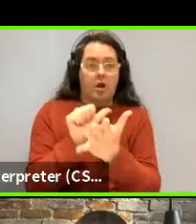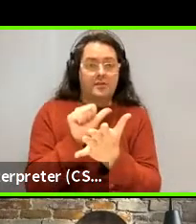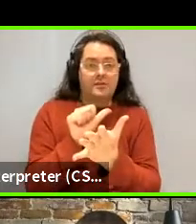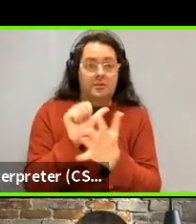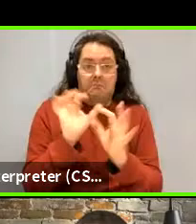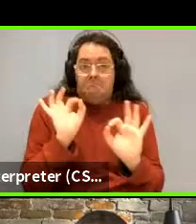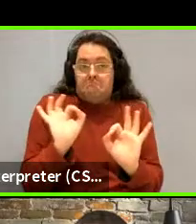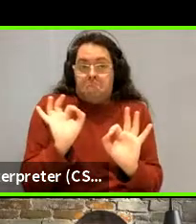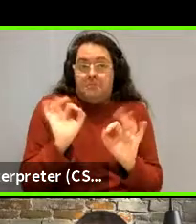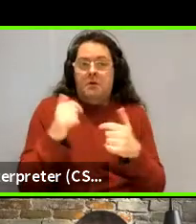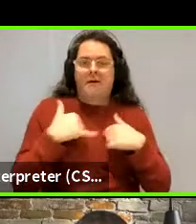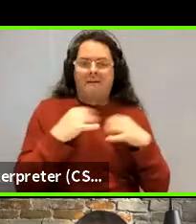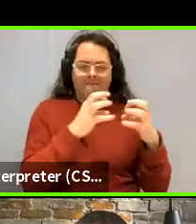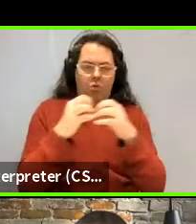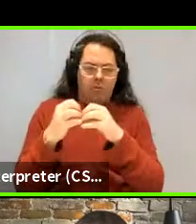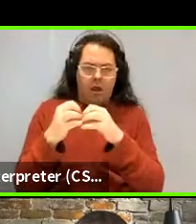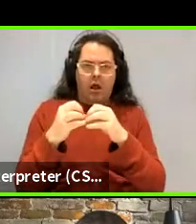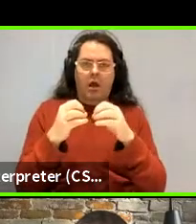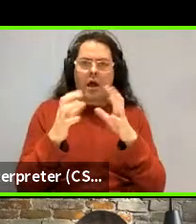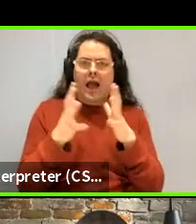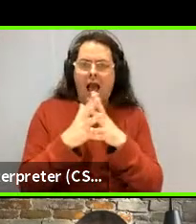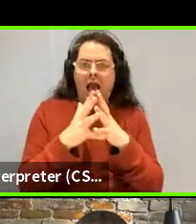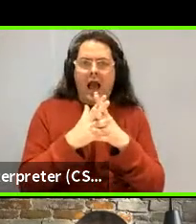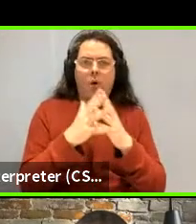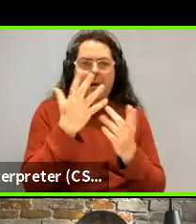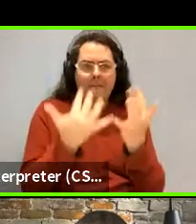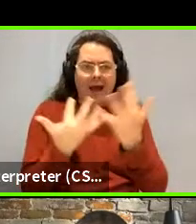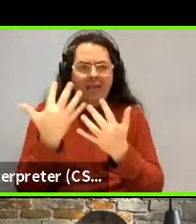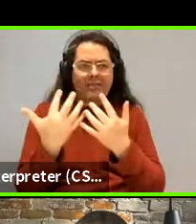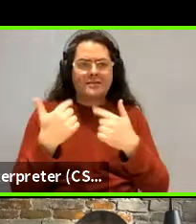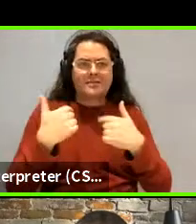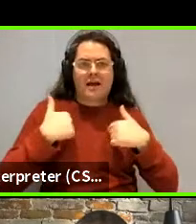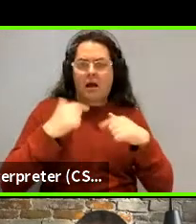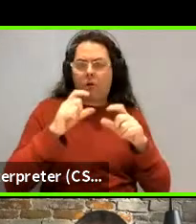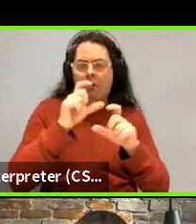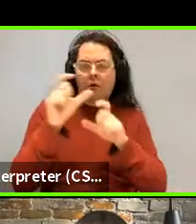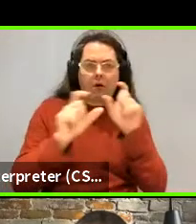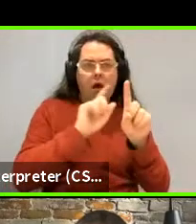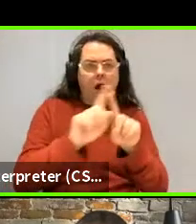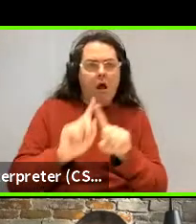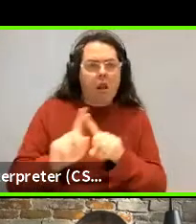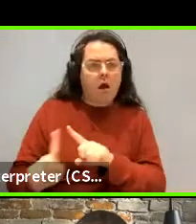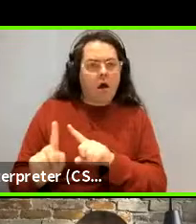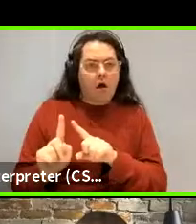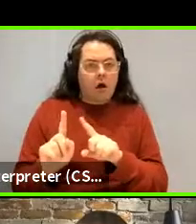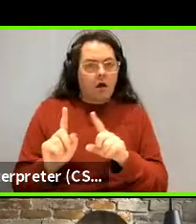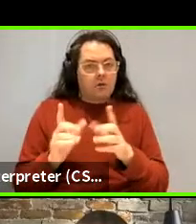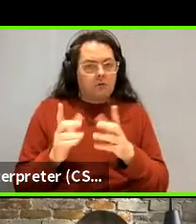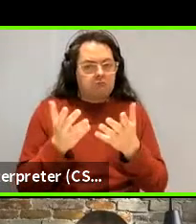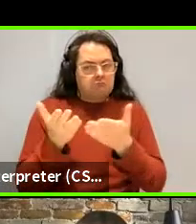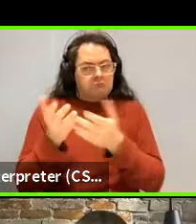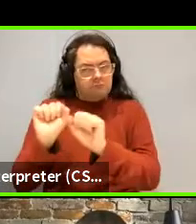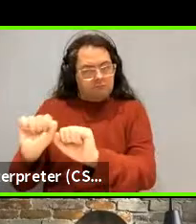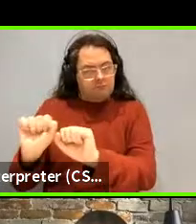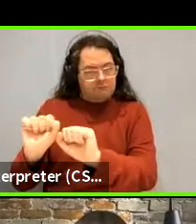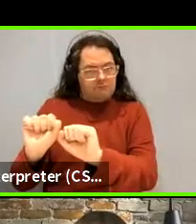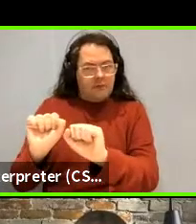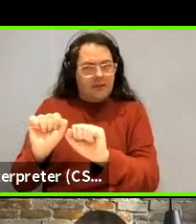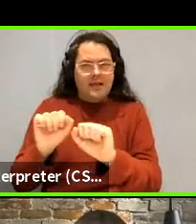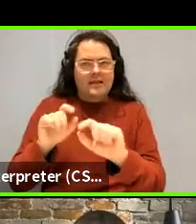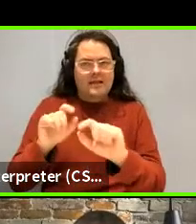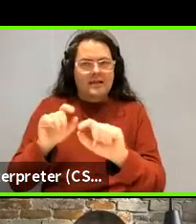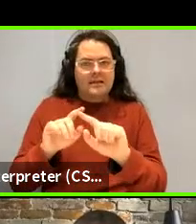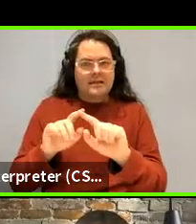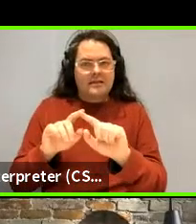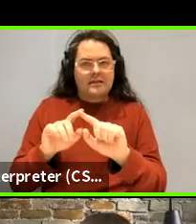say, the formulas we're using, the kinds of math I was using in our color stuff, for example, is not the, it's, it's very close, but it's not the same